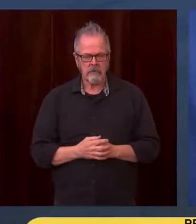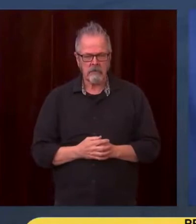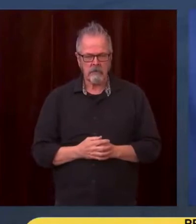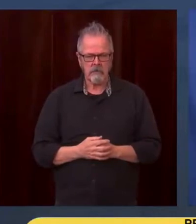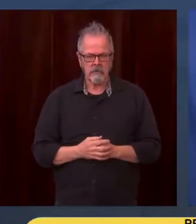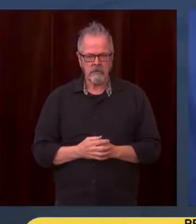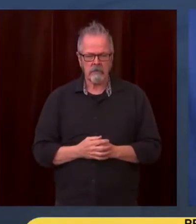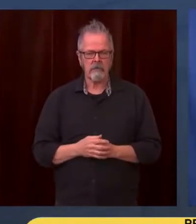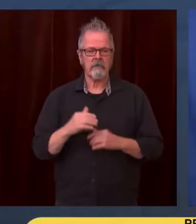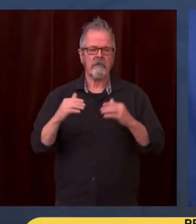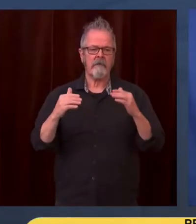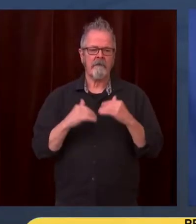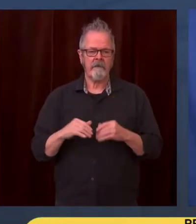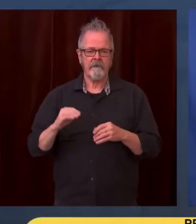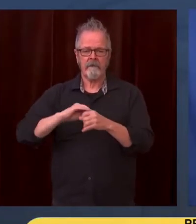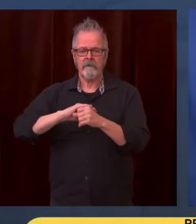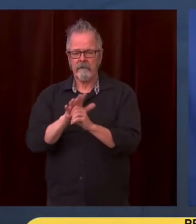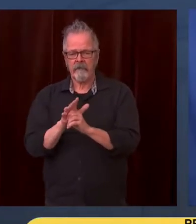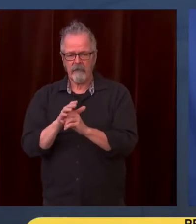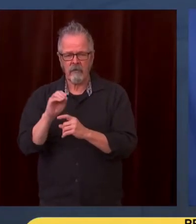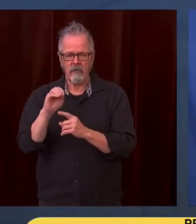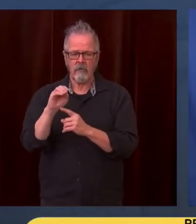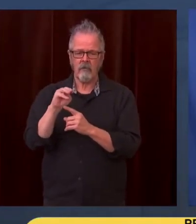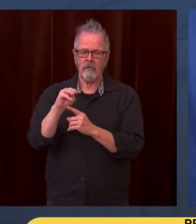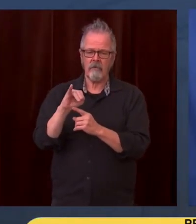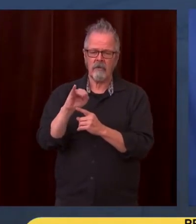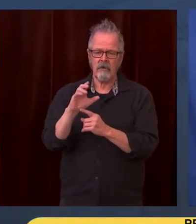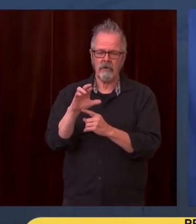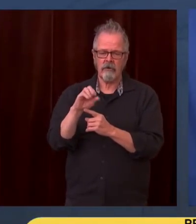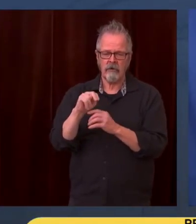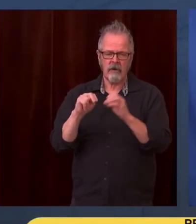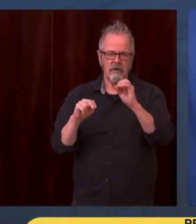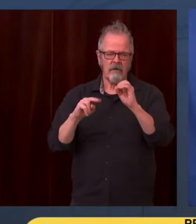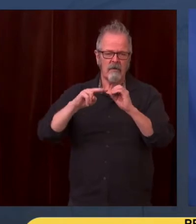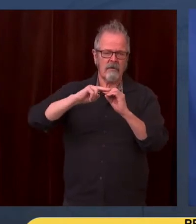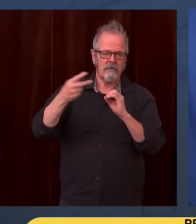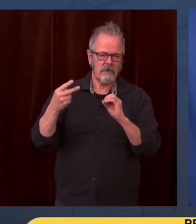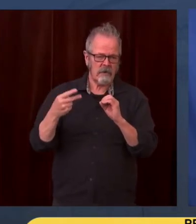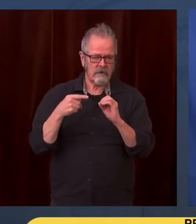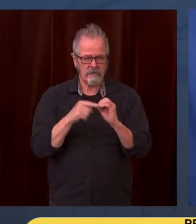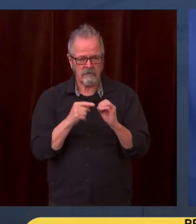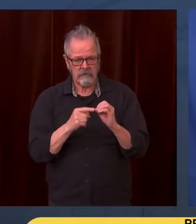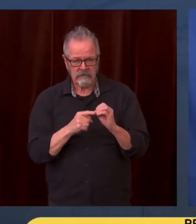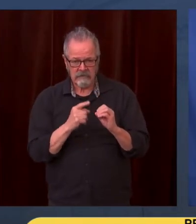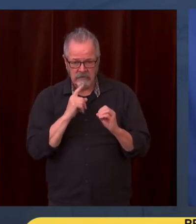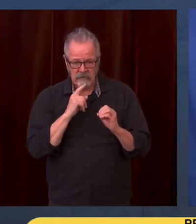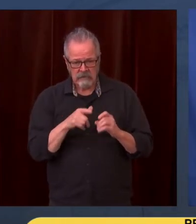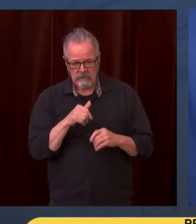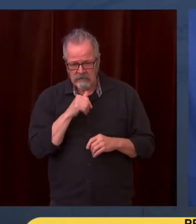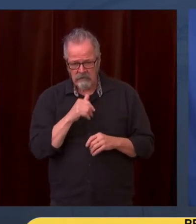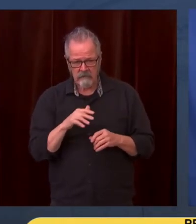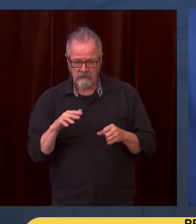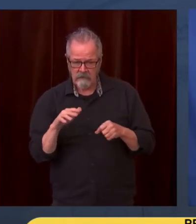upcoming weeks. But the one thing we know about Omicron, and this is a